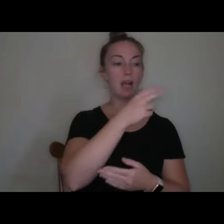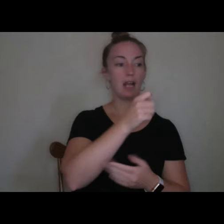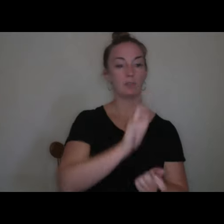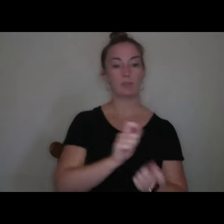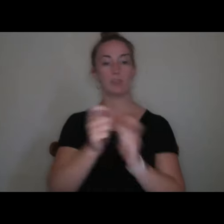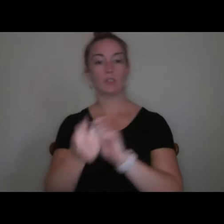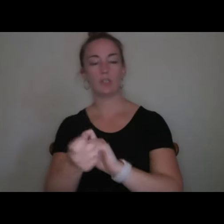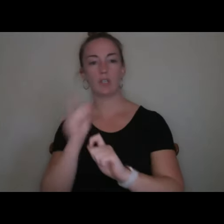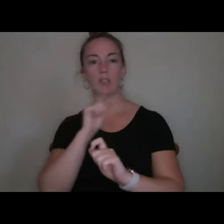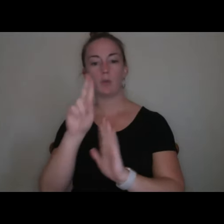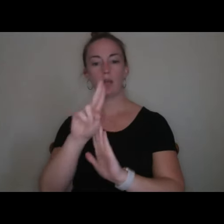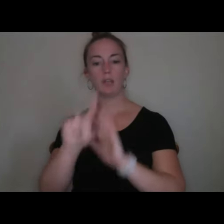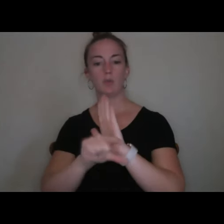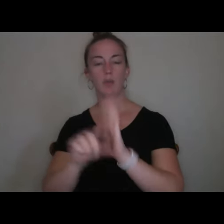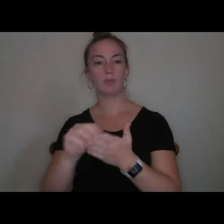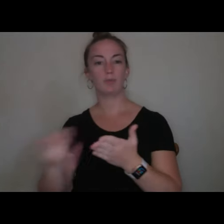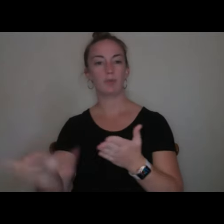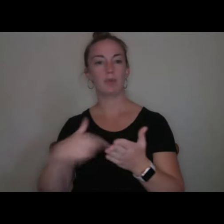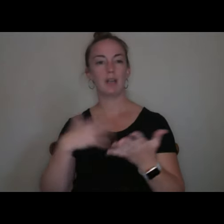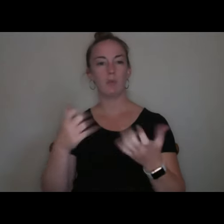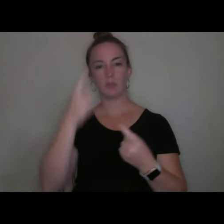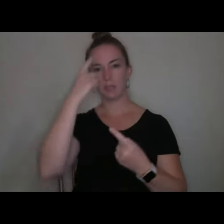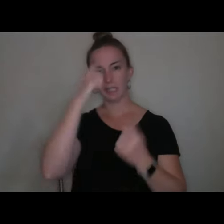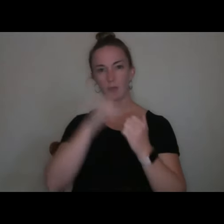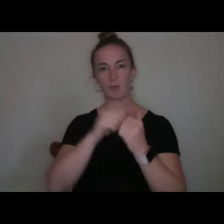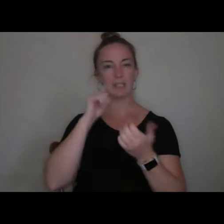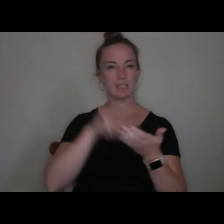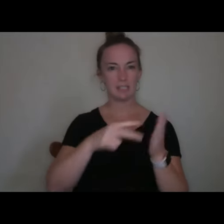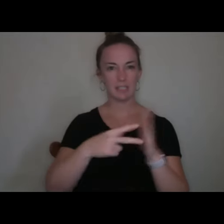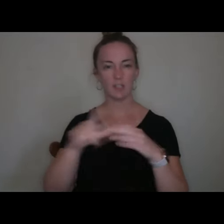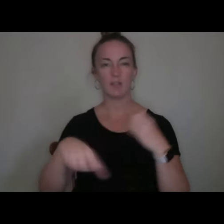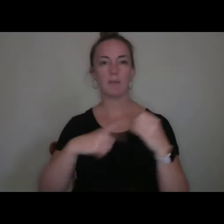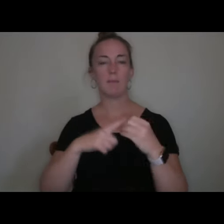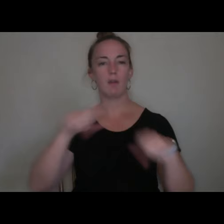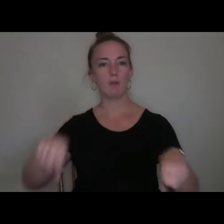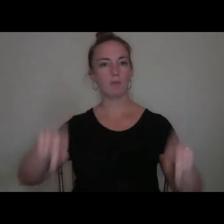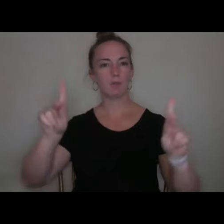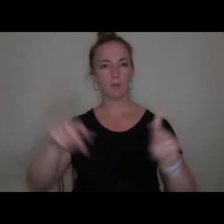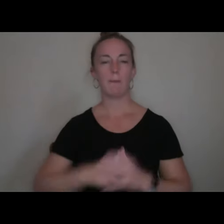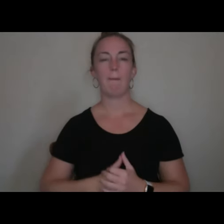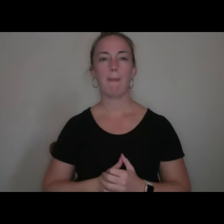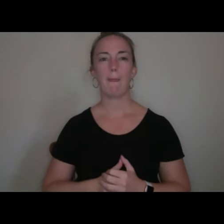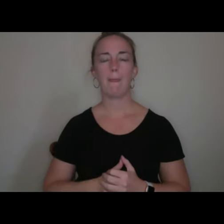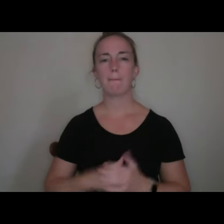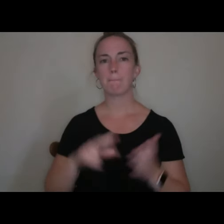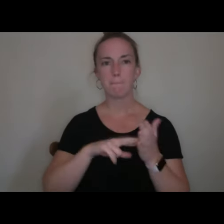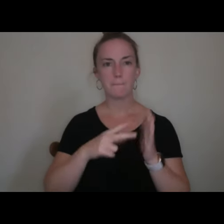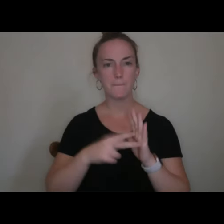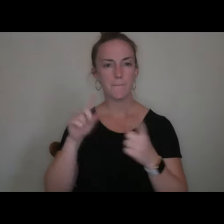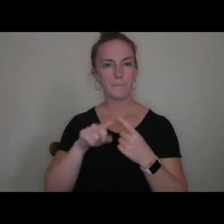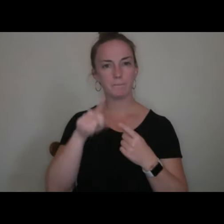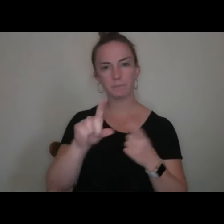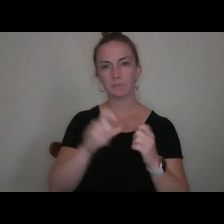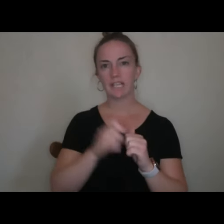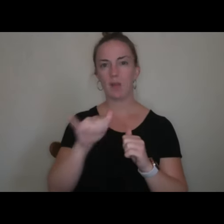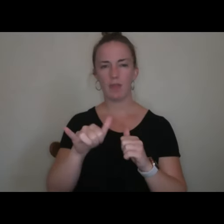undergraduate scholar, I want you to think with intention about opportunity. With what that means to you and how that takes